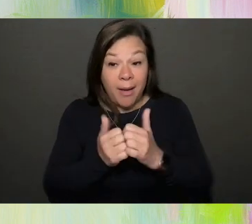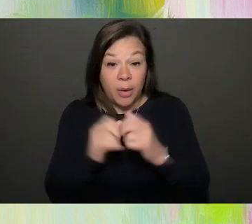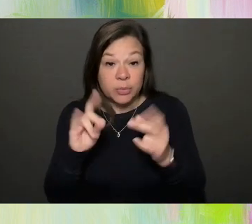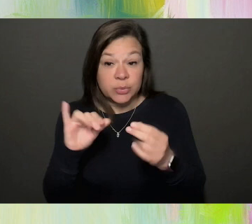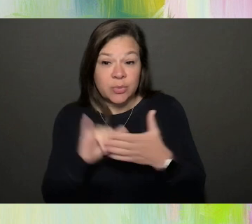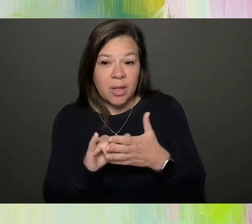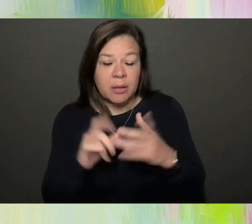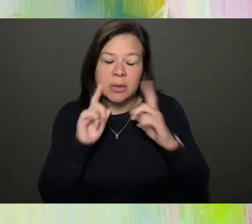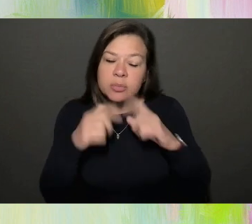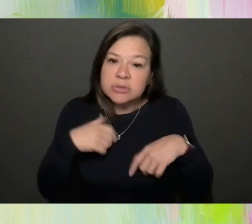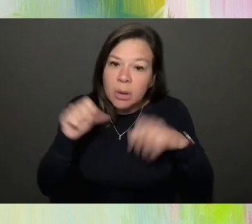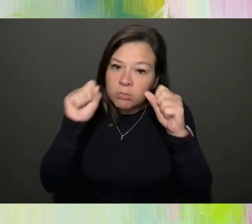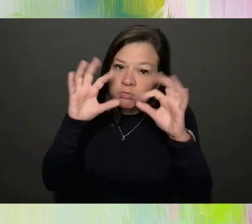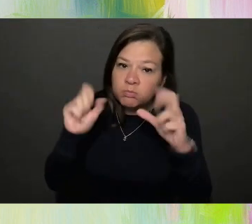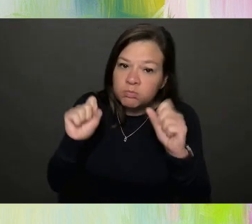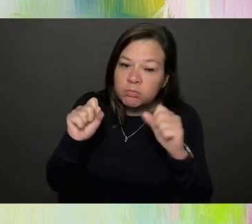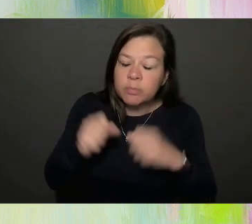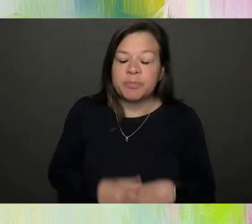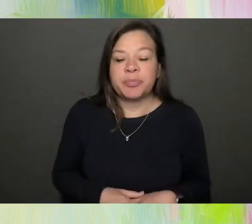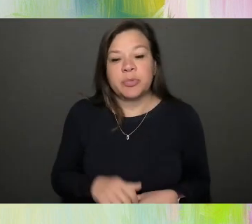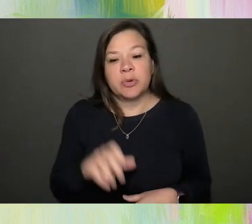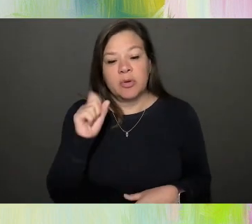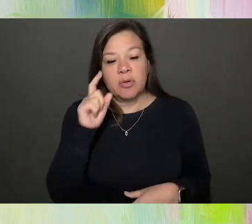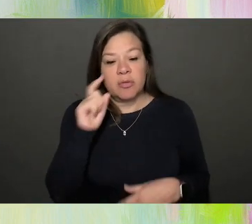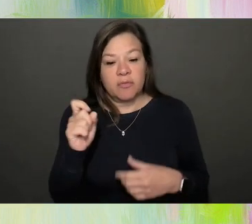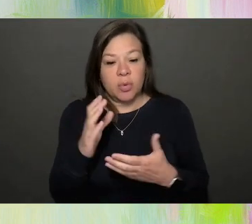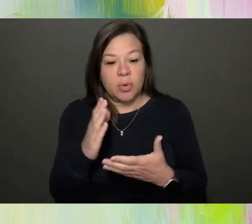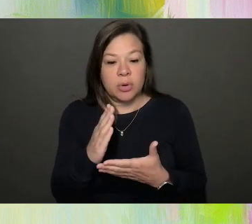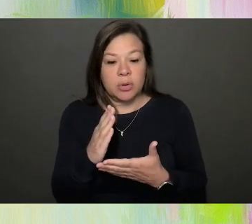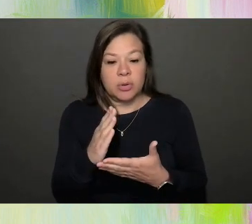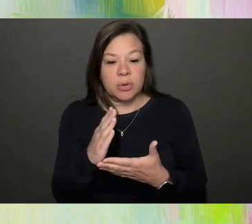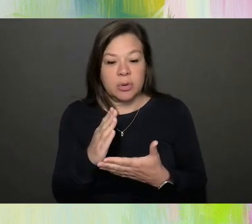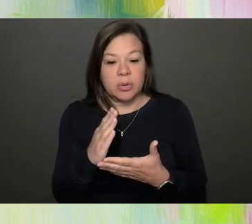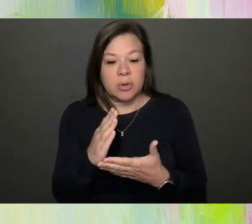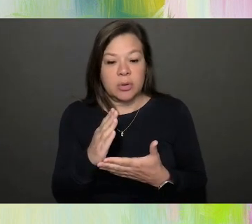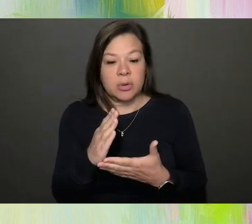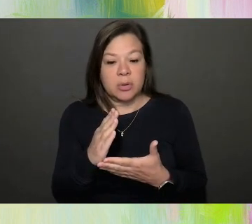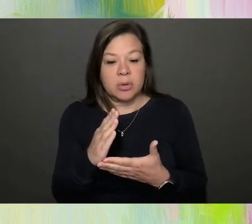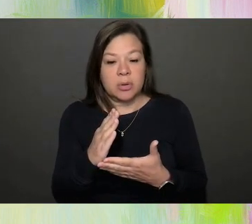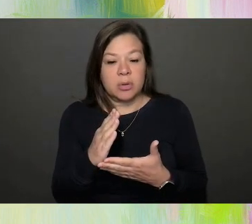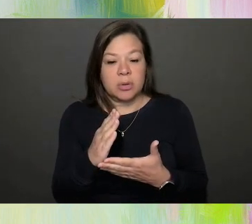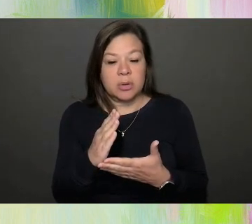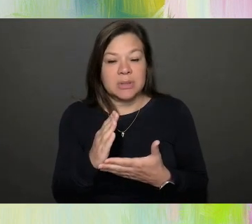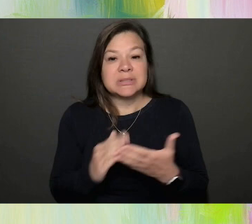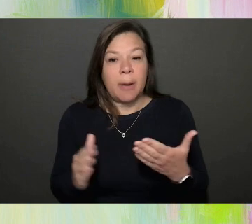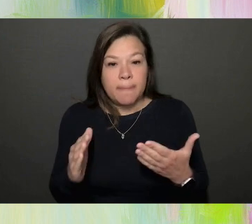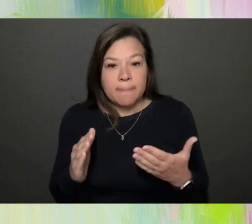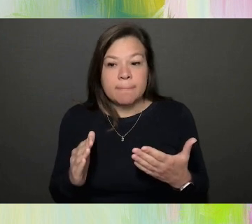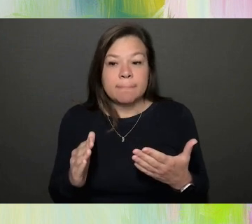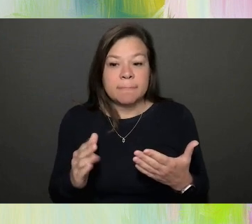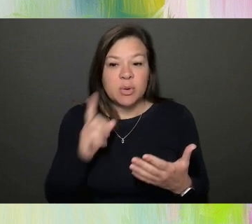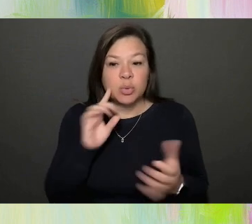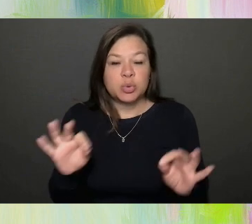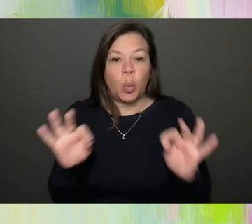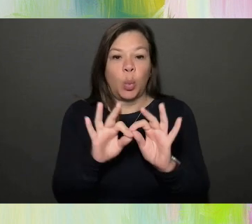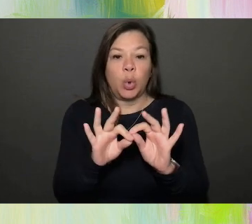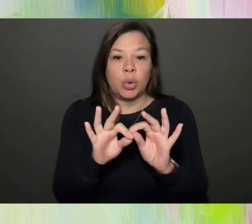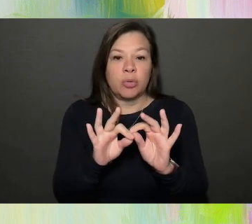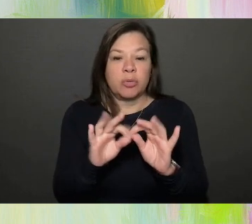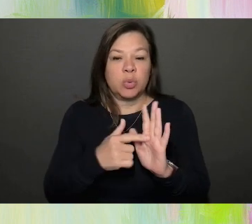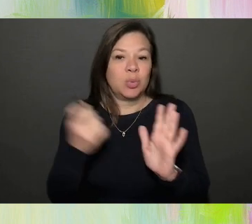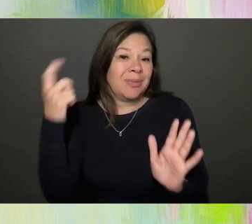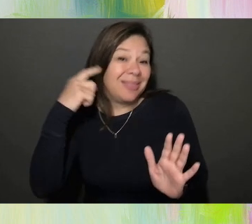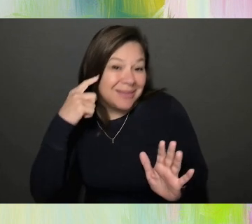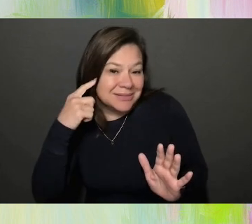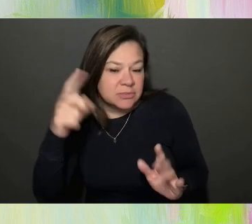a real shock and some, for some was really even regressive. And, and we thought it was worthwhile to listen to them because